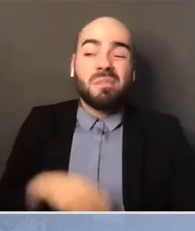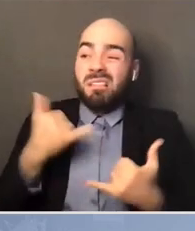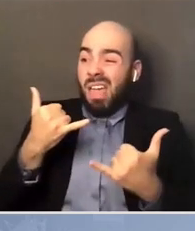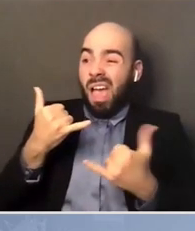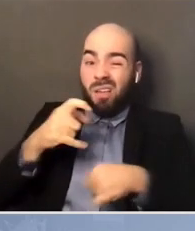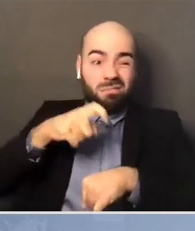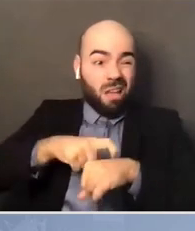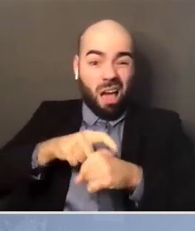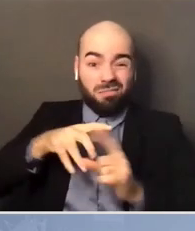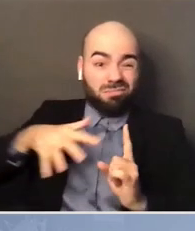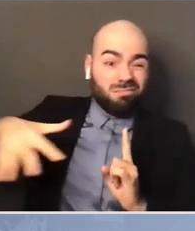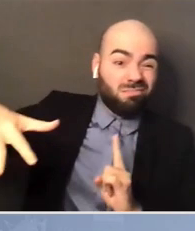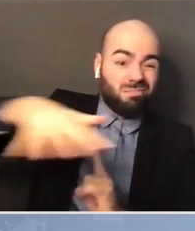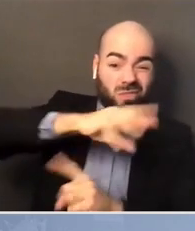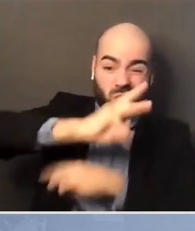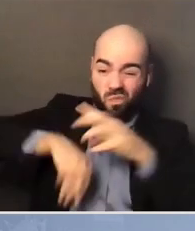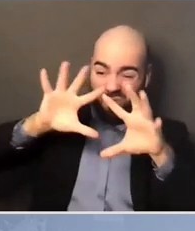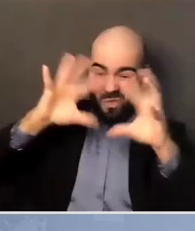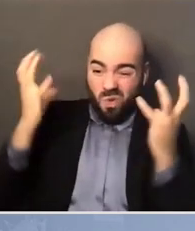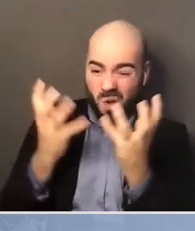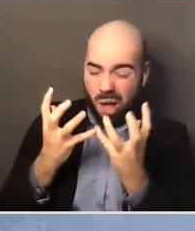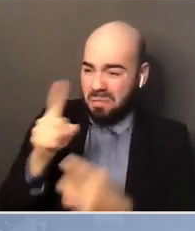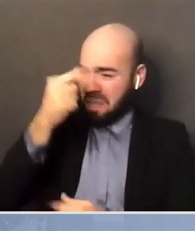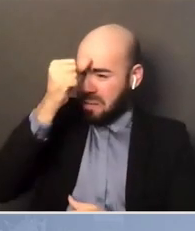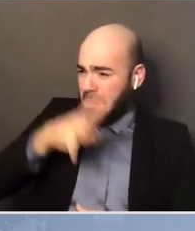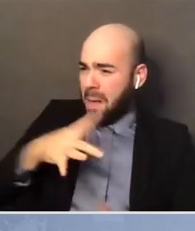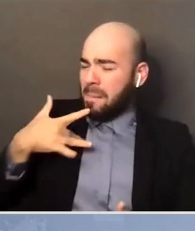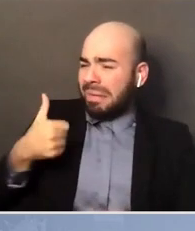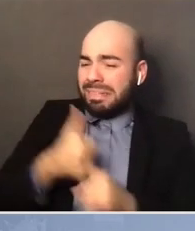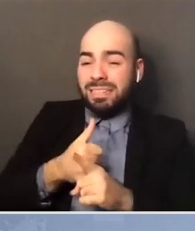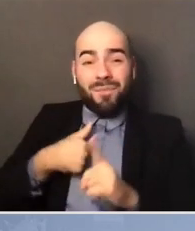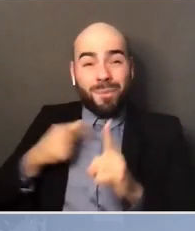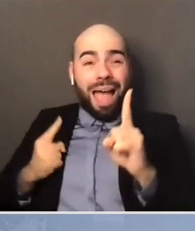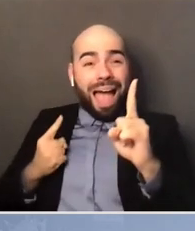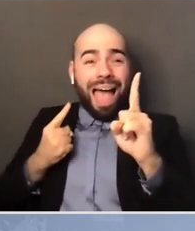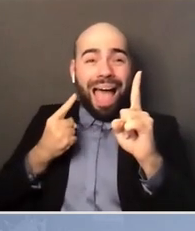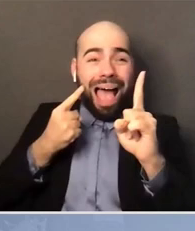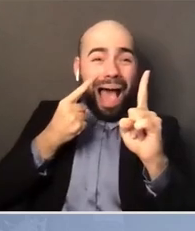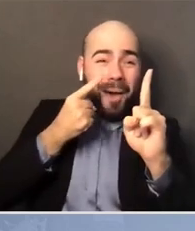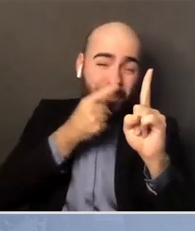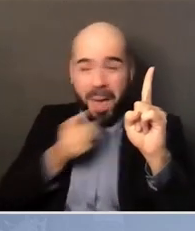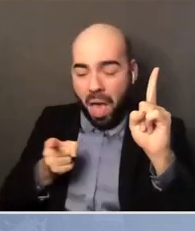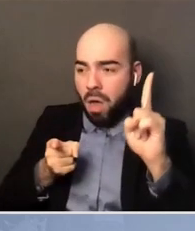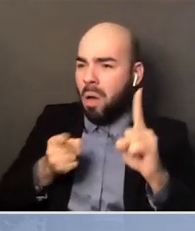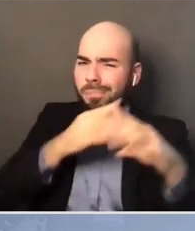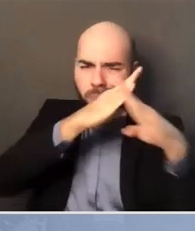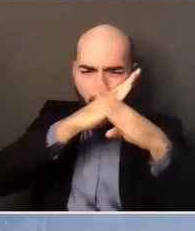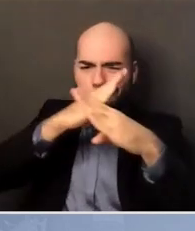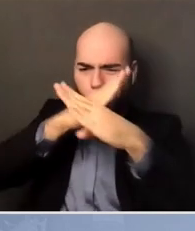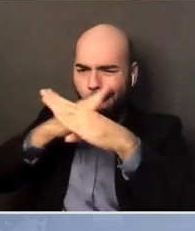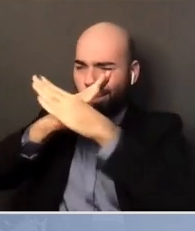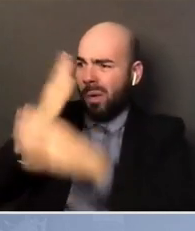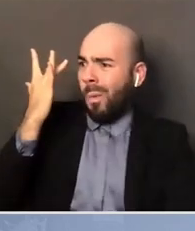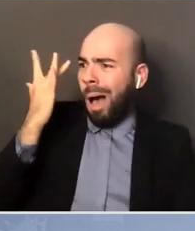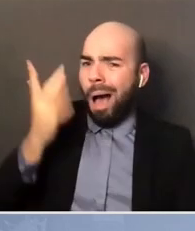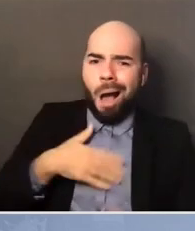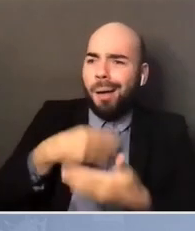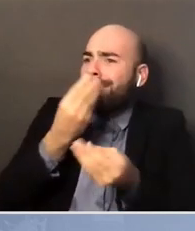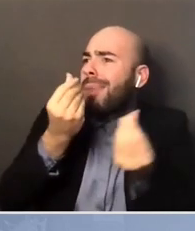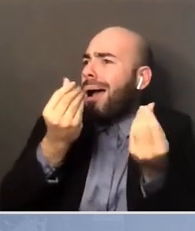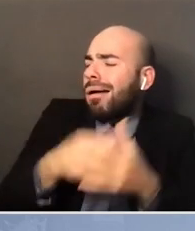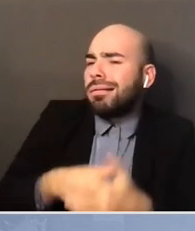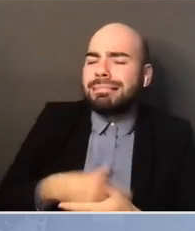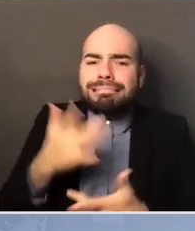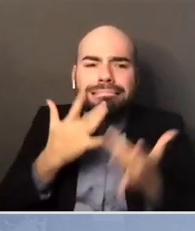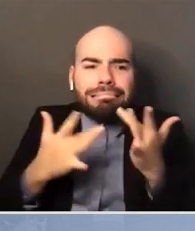are derailed by economic and educational opportunities, many of them say to me, why should